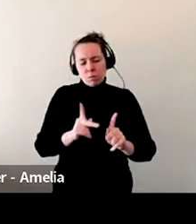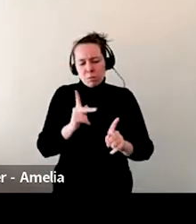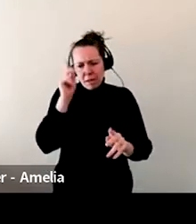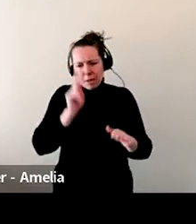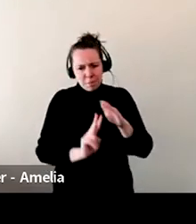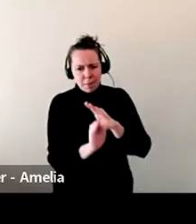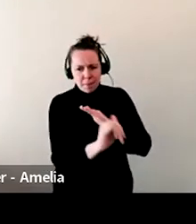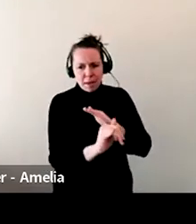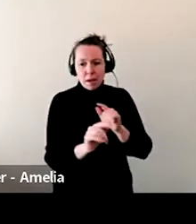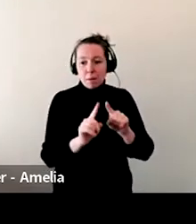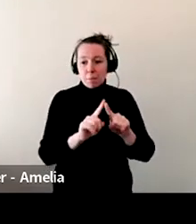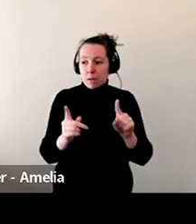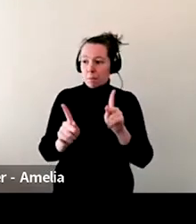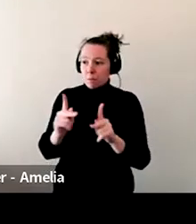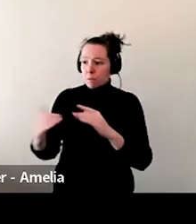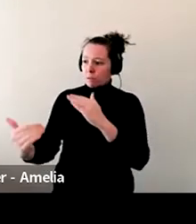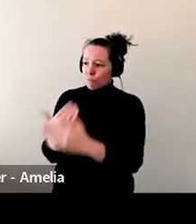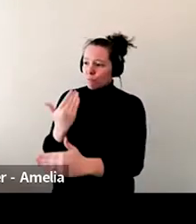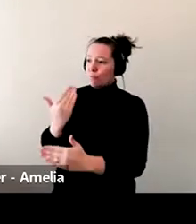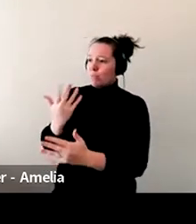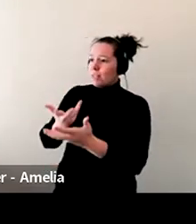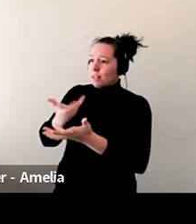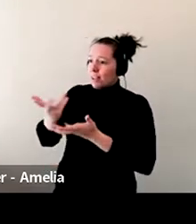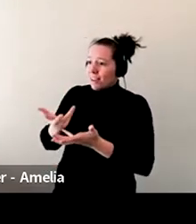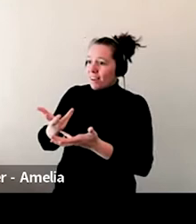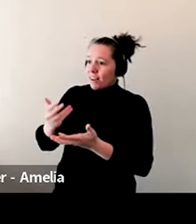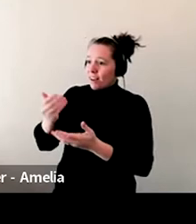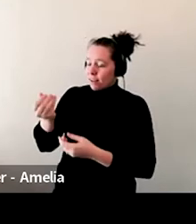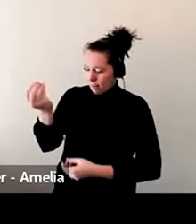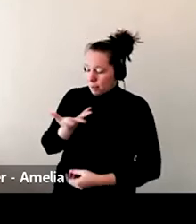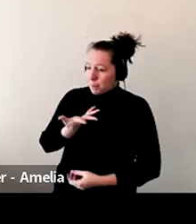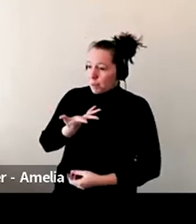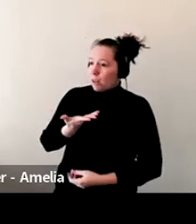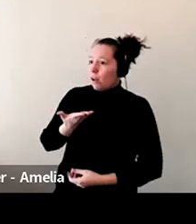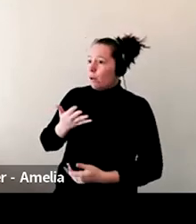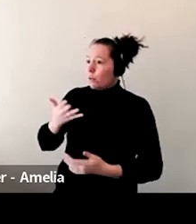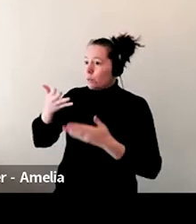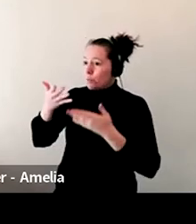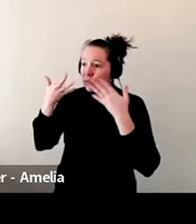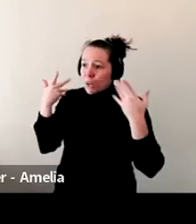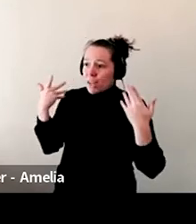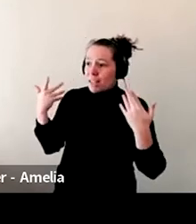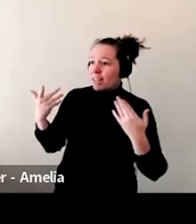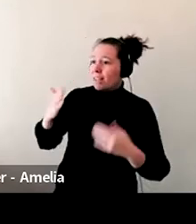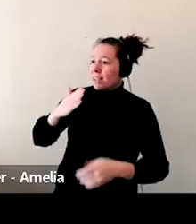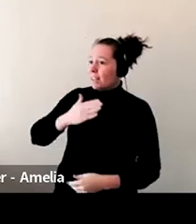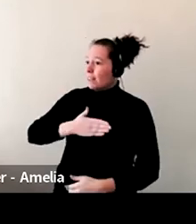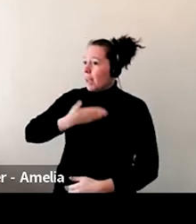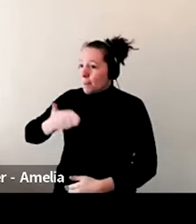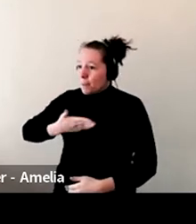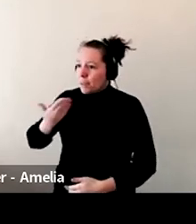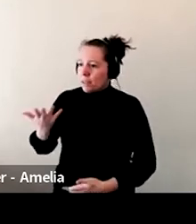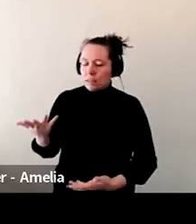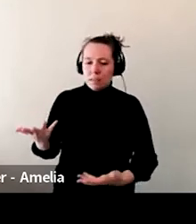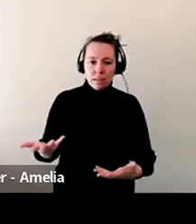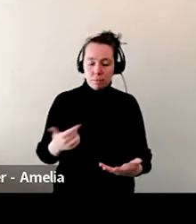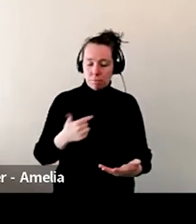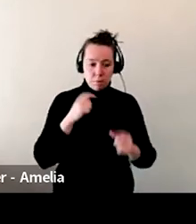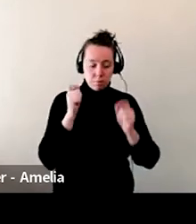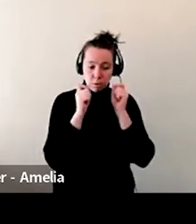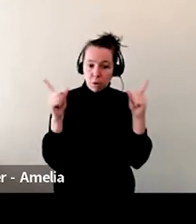to express it. Um, and that feels so wonderful. Um, so that was a bit of a surprise to me. Um,